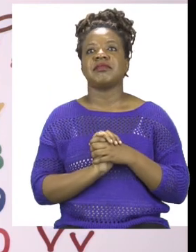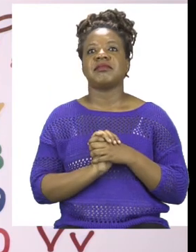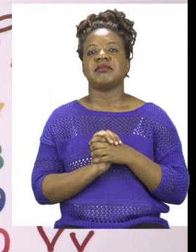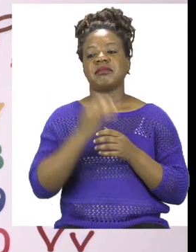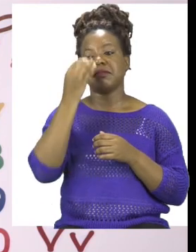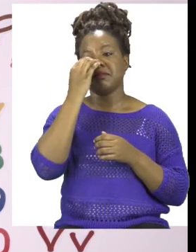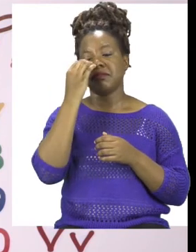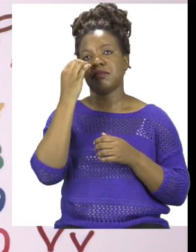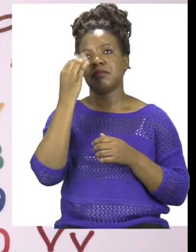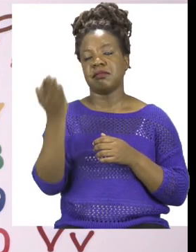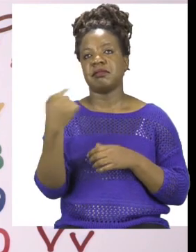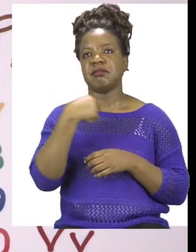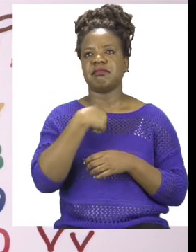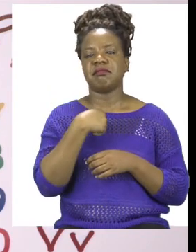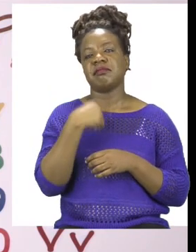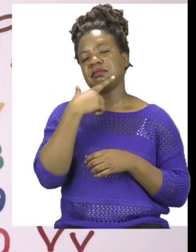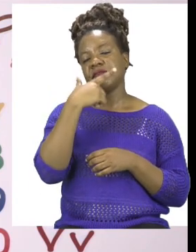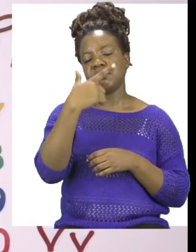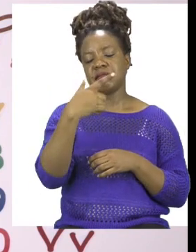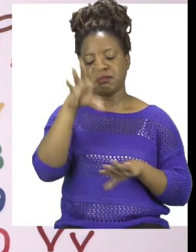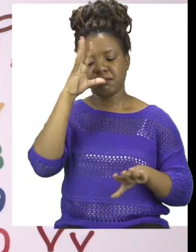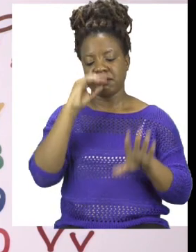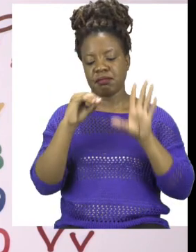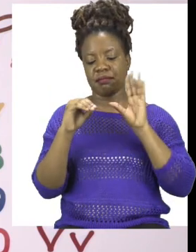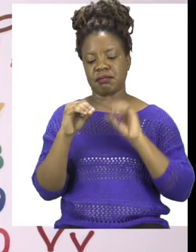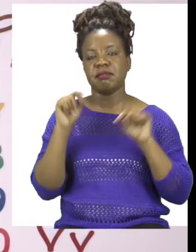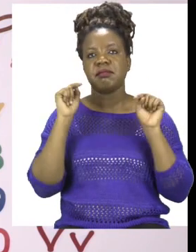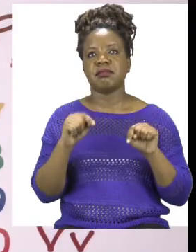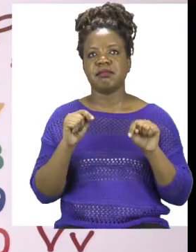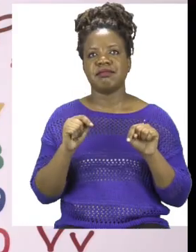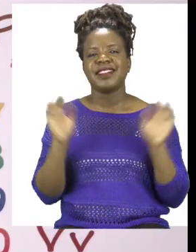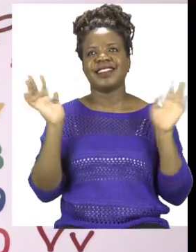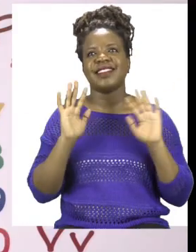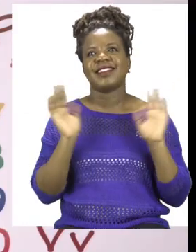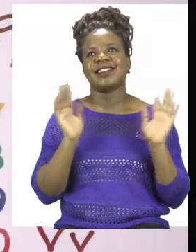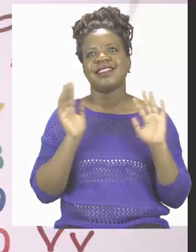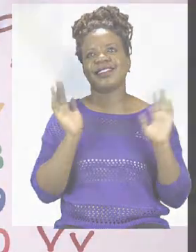from Soshi and I, we would like to say thank you for joining us today and goodbye!